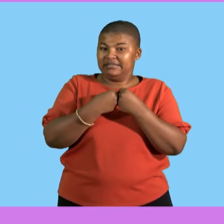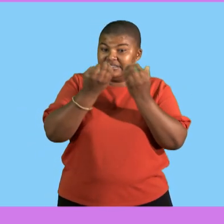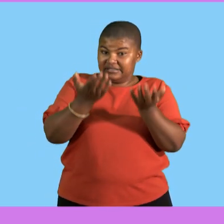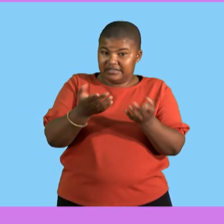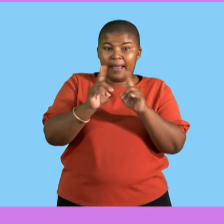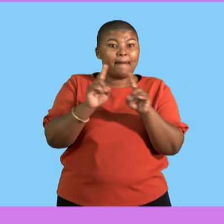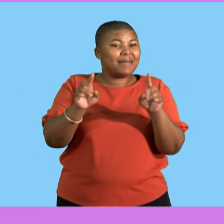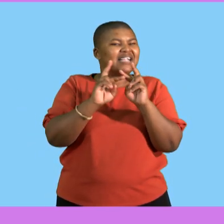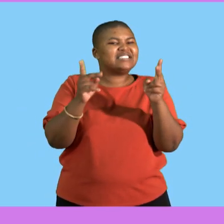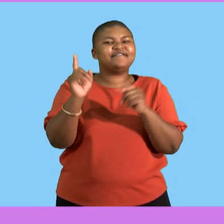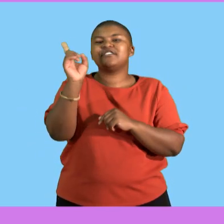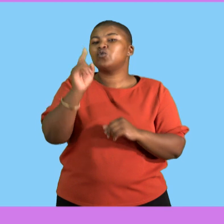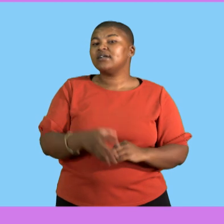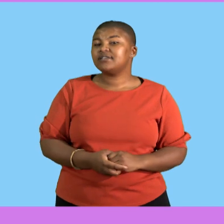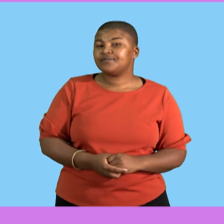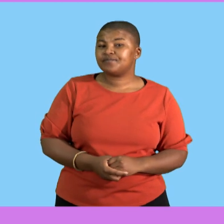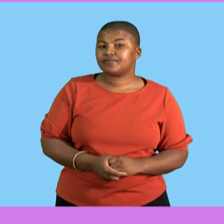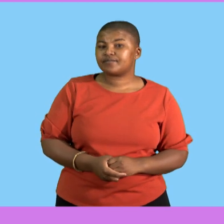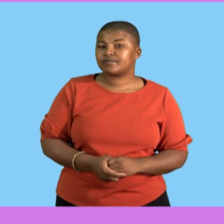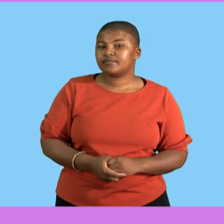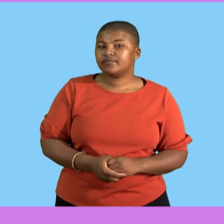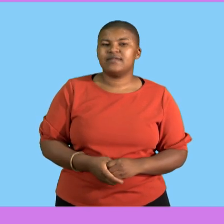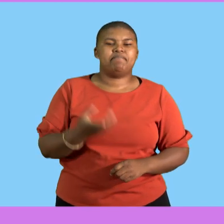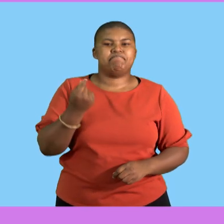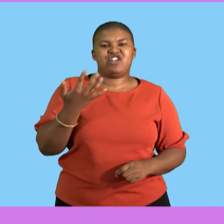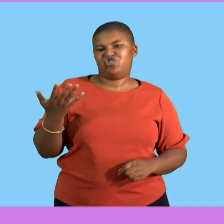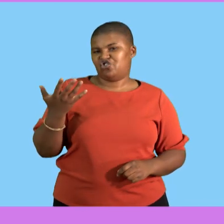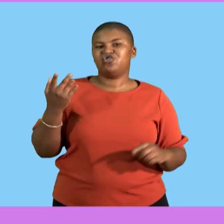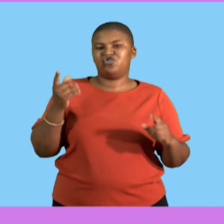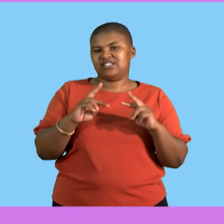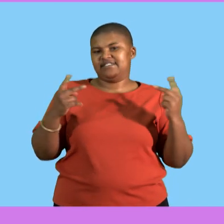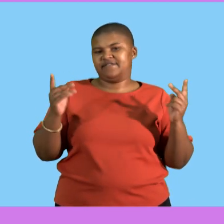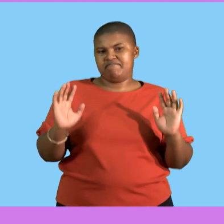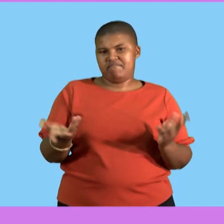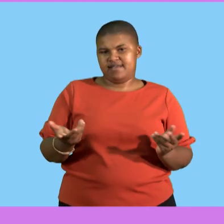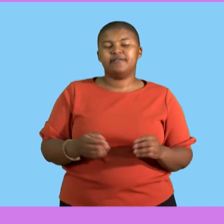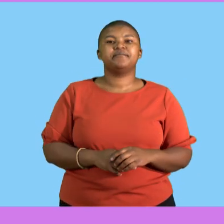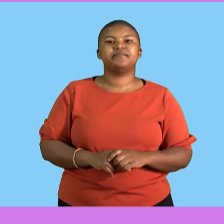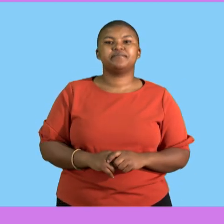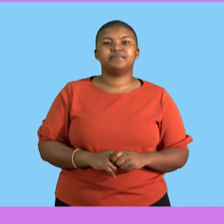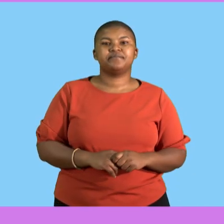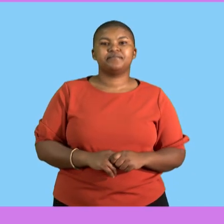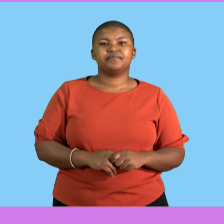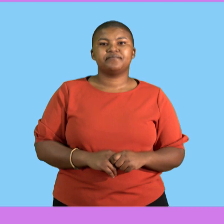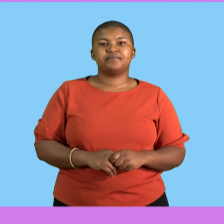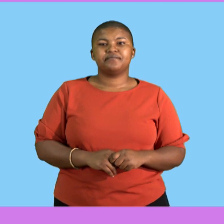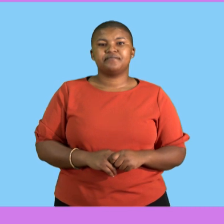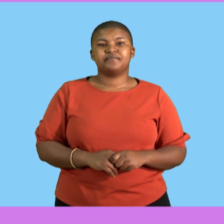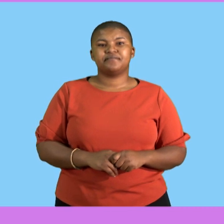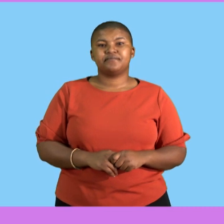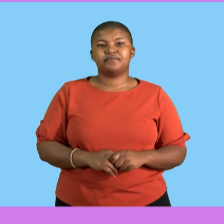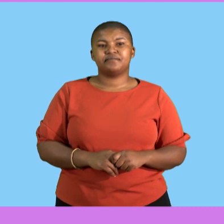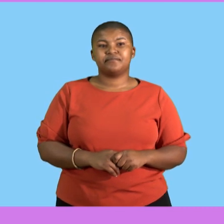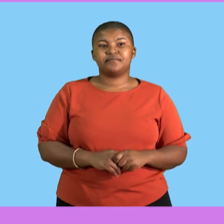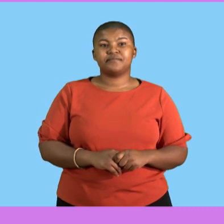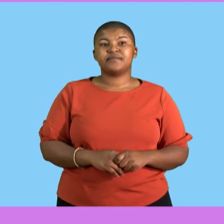the only difference is the prices. So, the breakfast rusks in